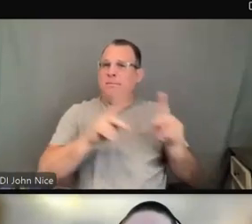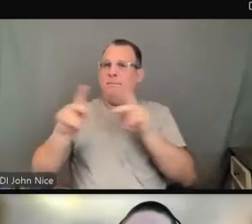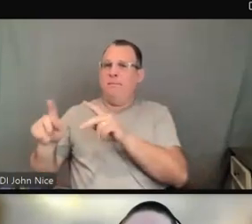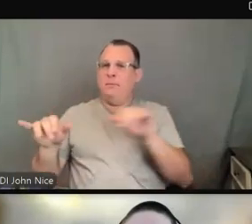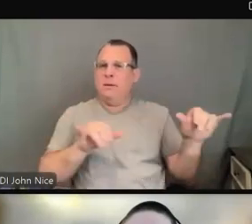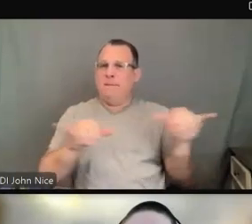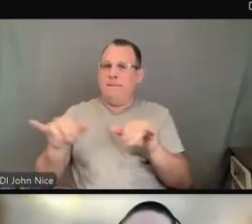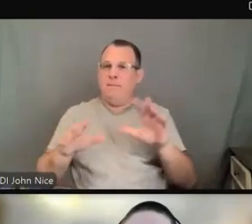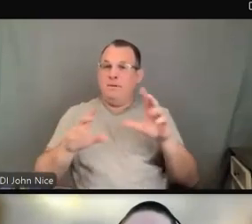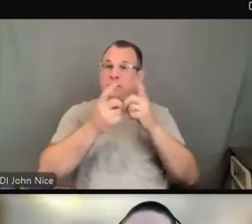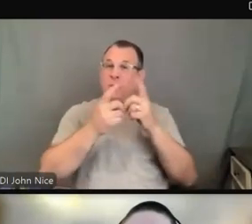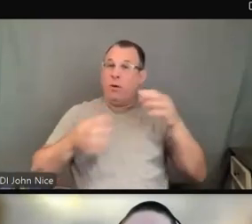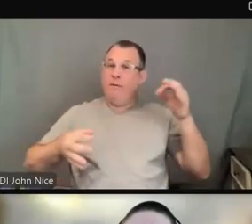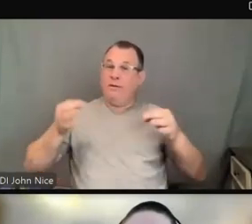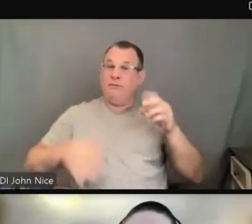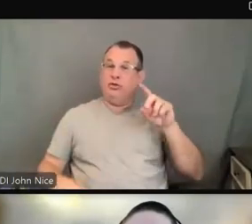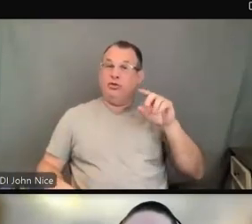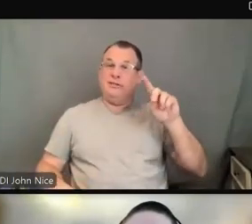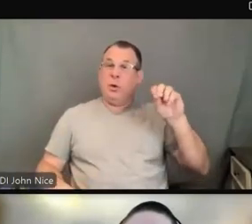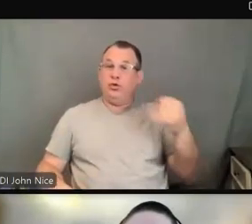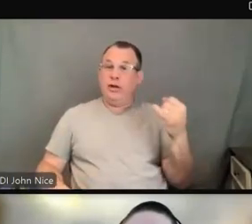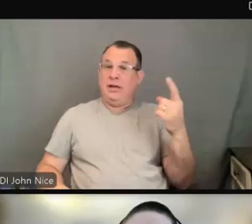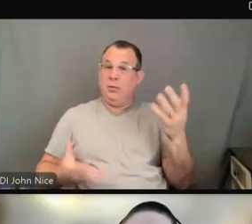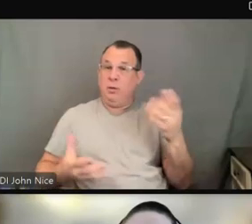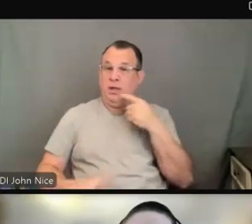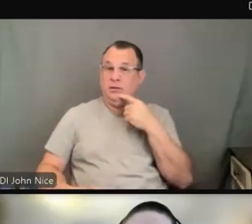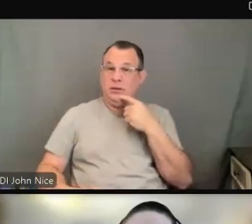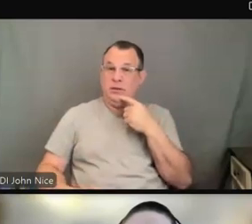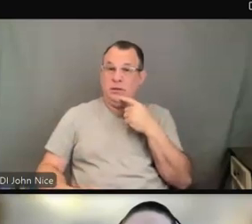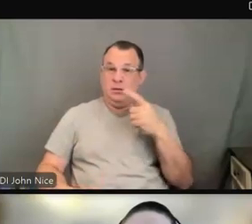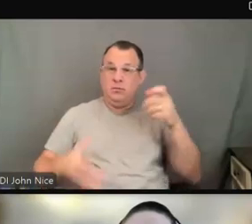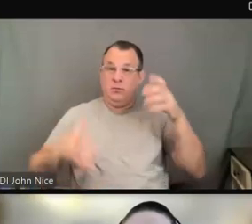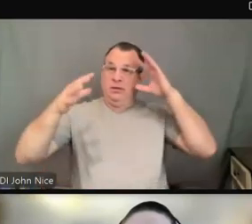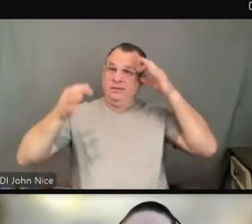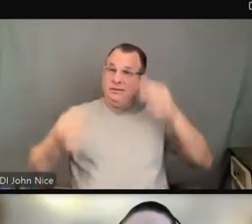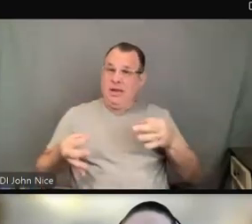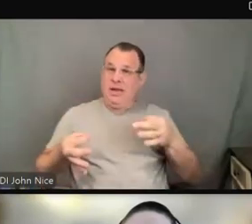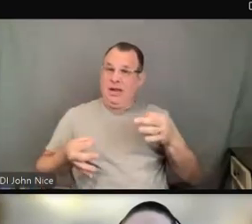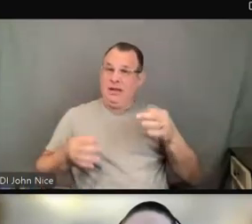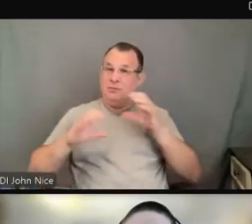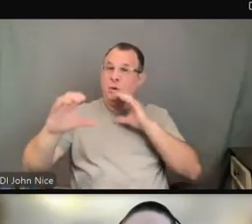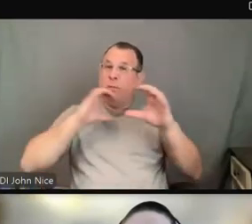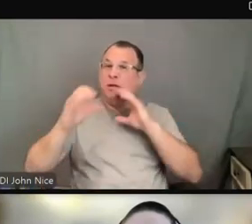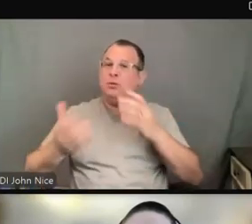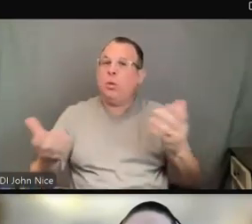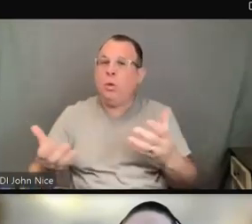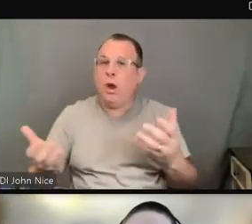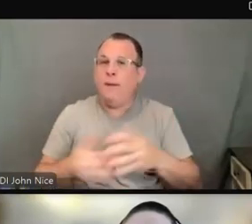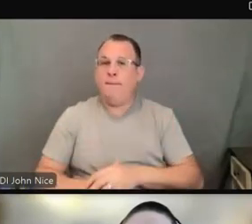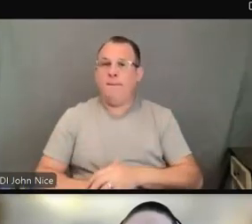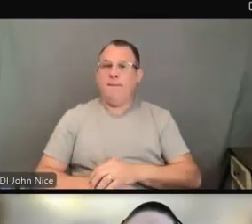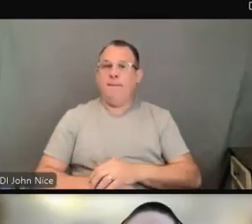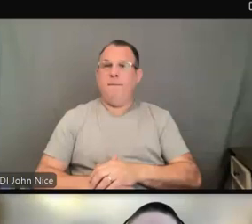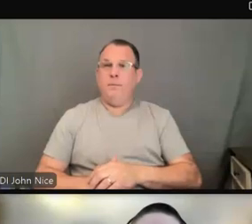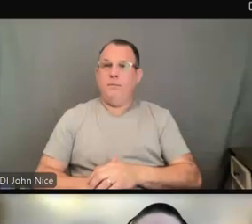deciding what is needed in order to communicate effectively is to consider things like the nature or the